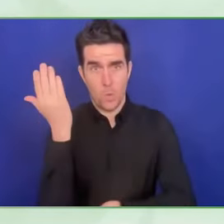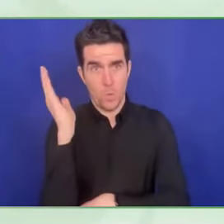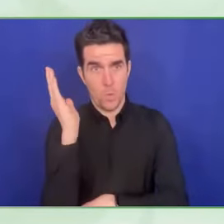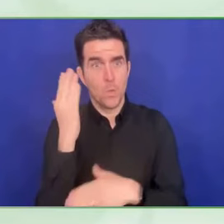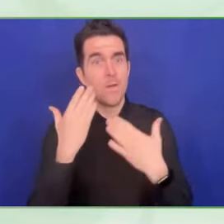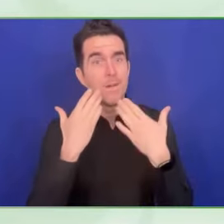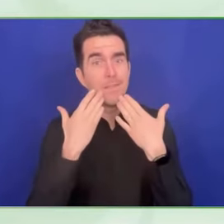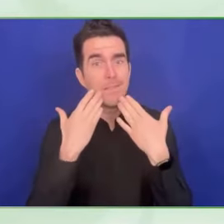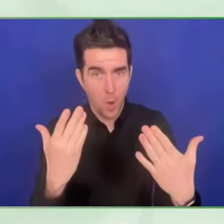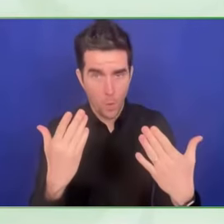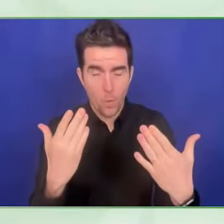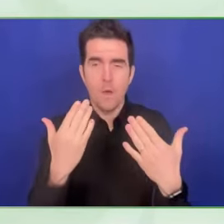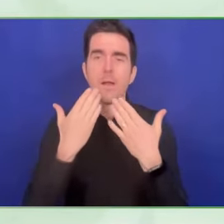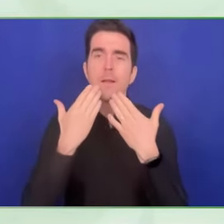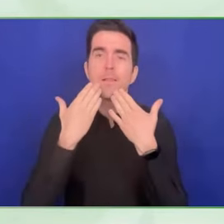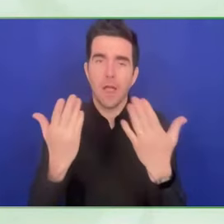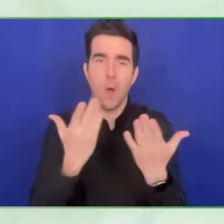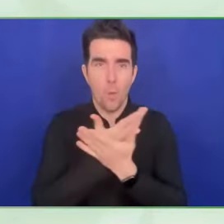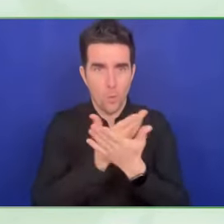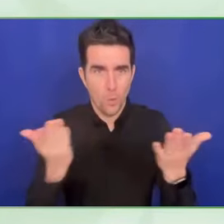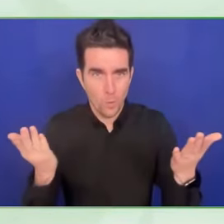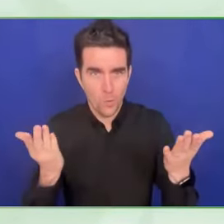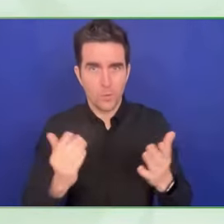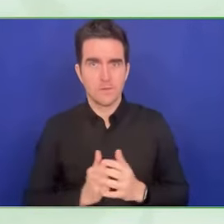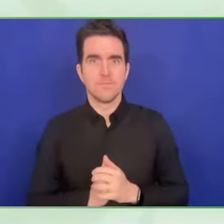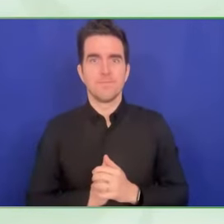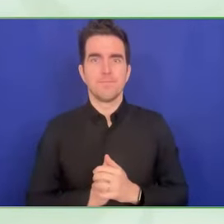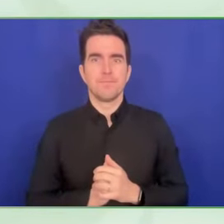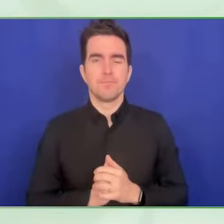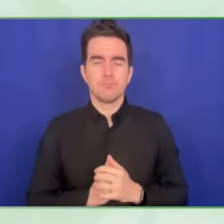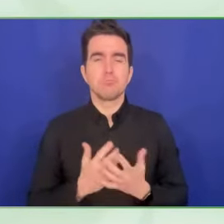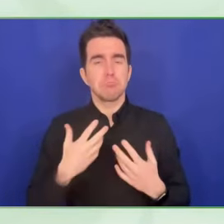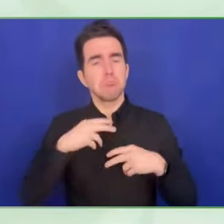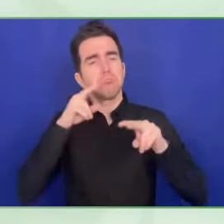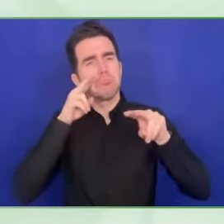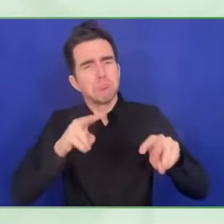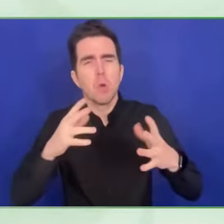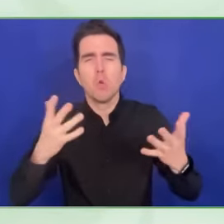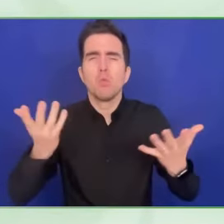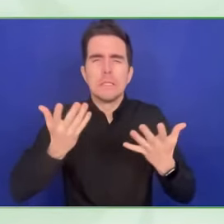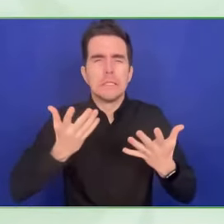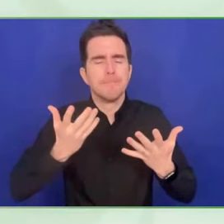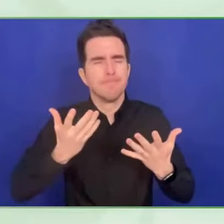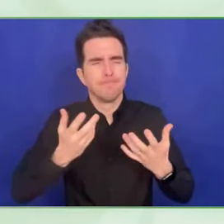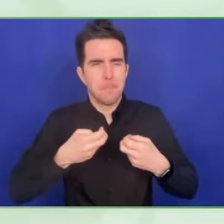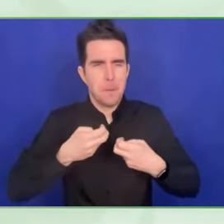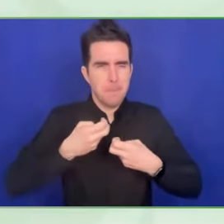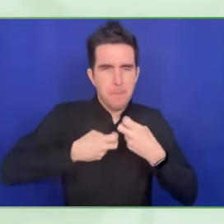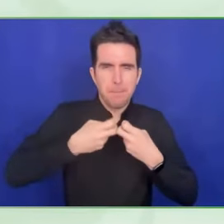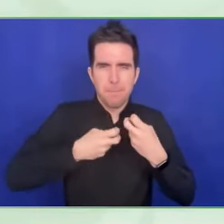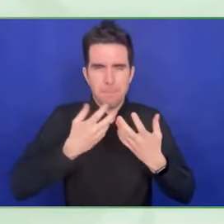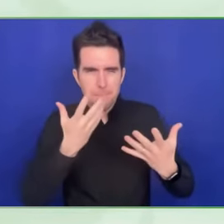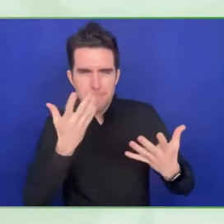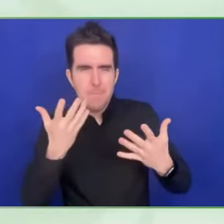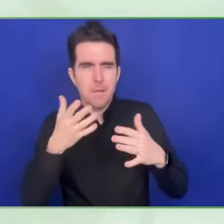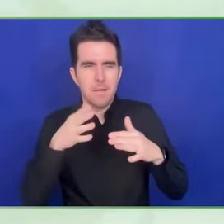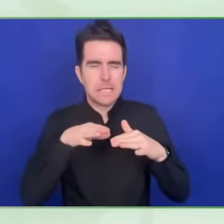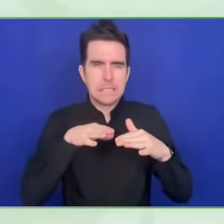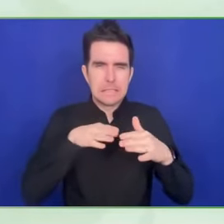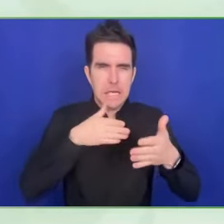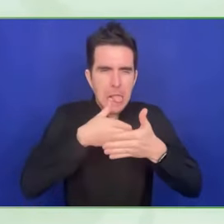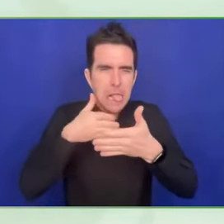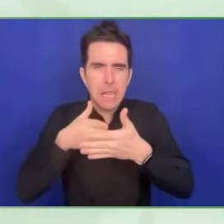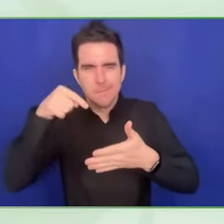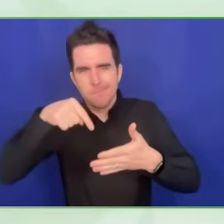technology in a massive way. They use the technology in their daily tasks, in all the tasks that they do